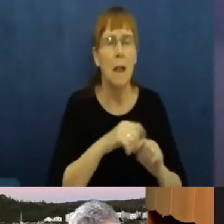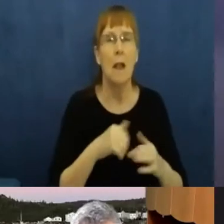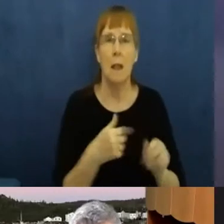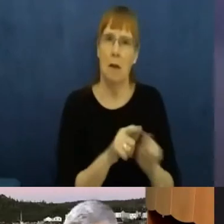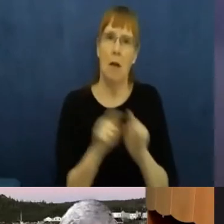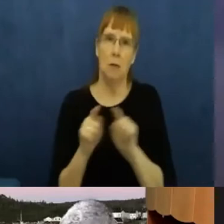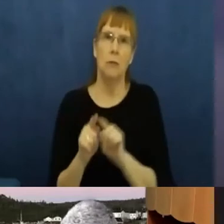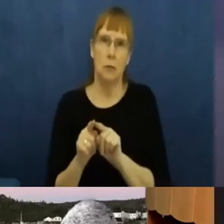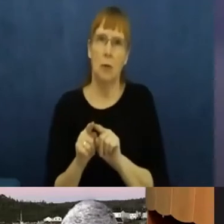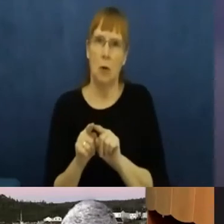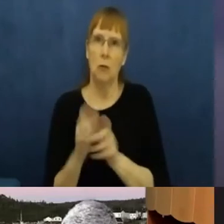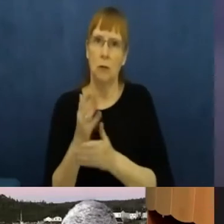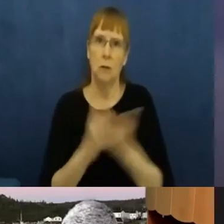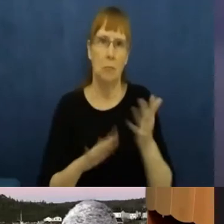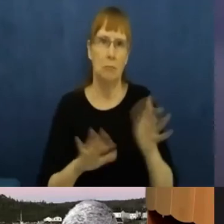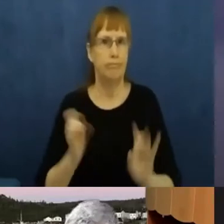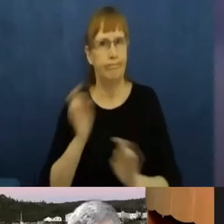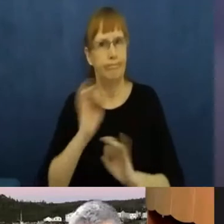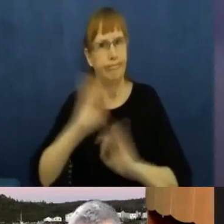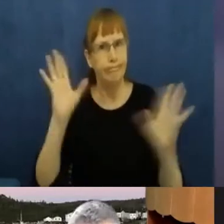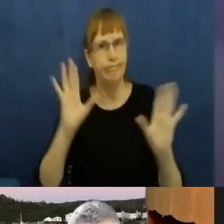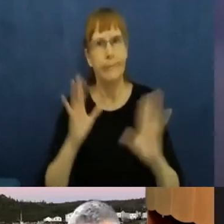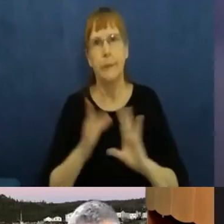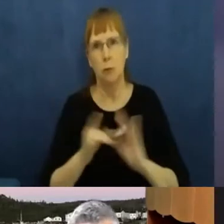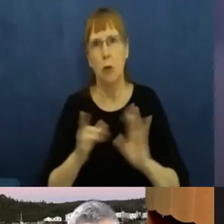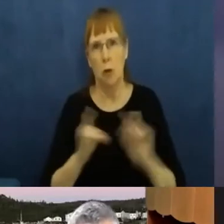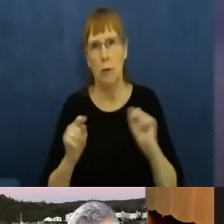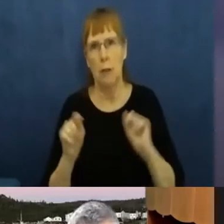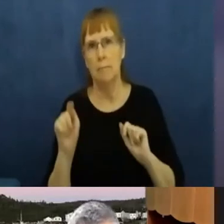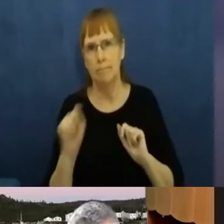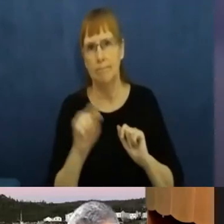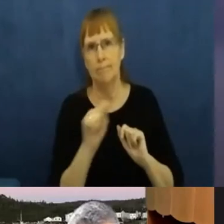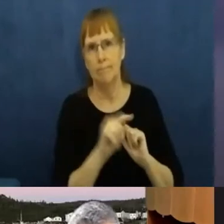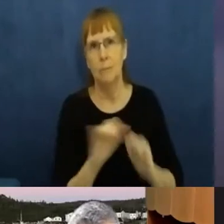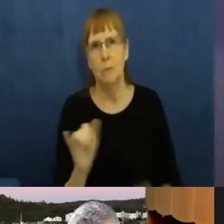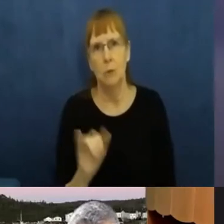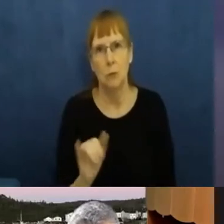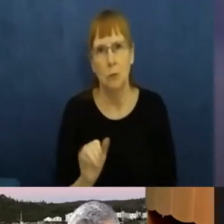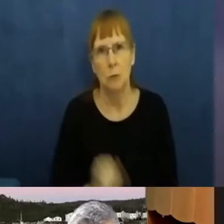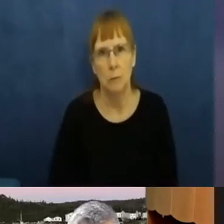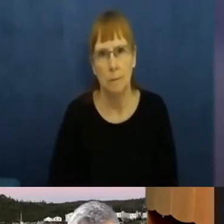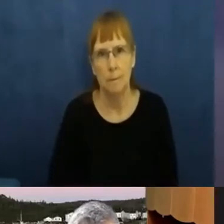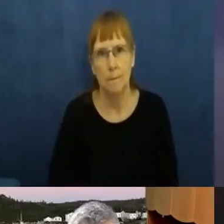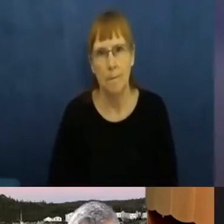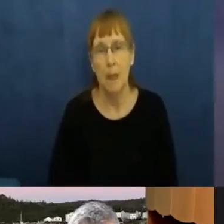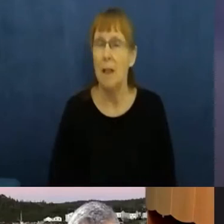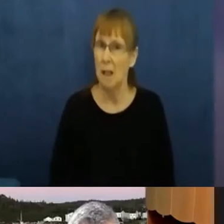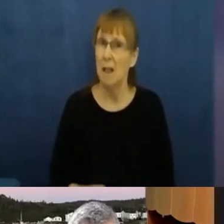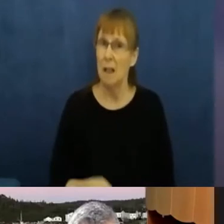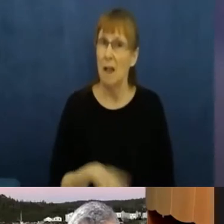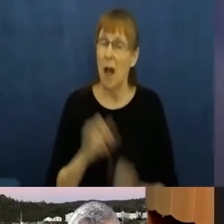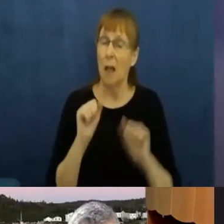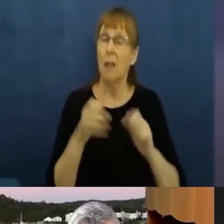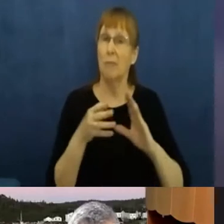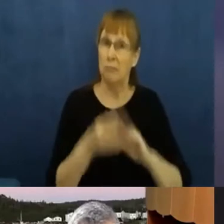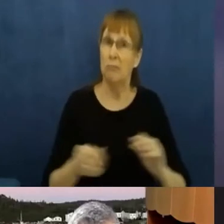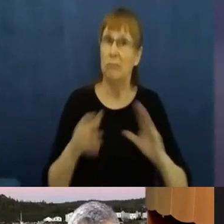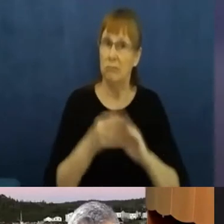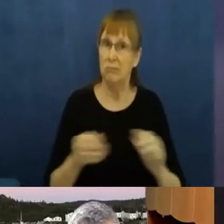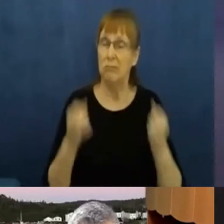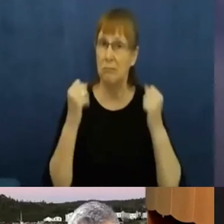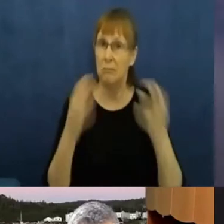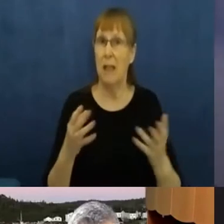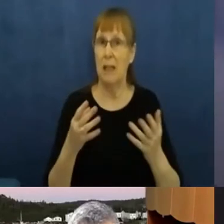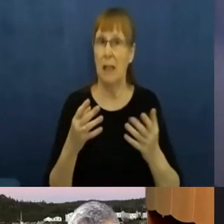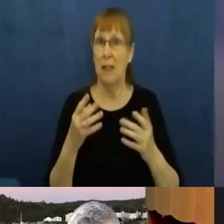the ones that are not so wonderful. And I can tell you stories at length, but we don't have time to do that